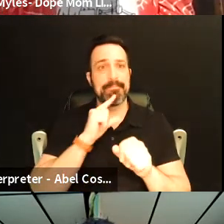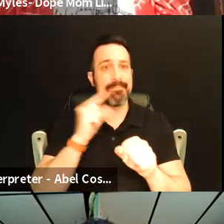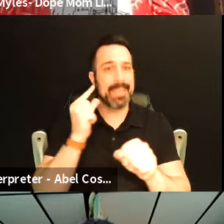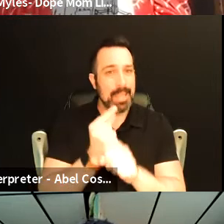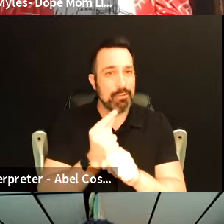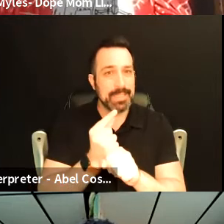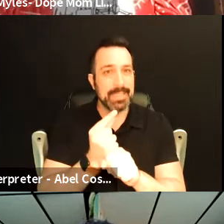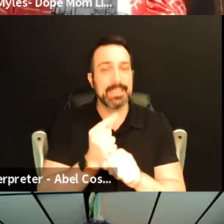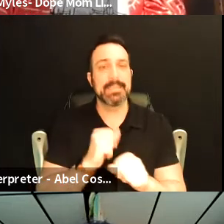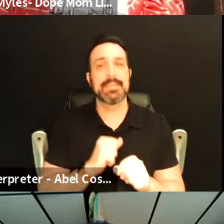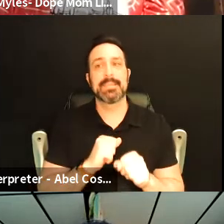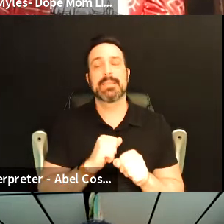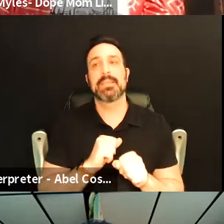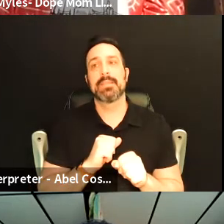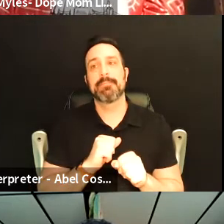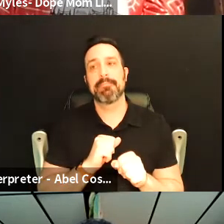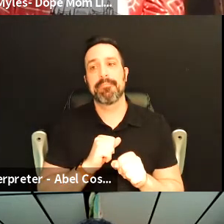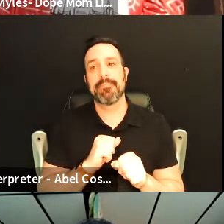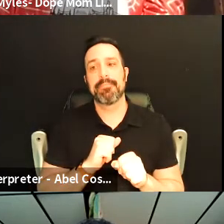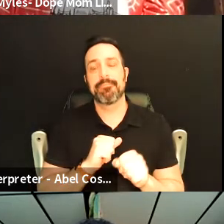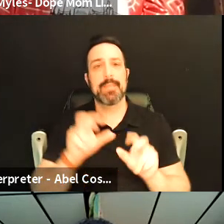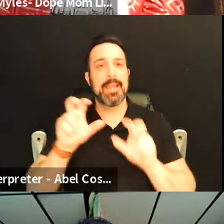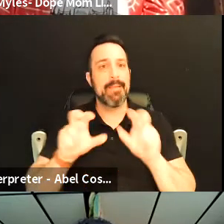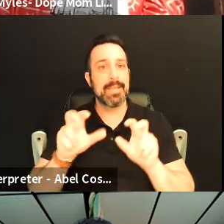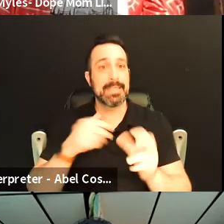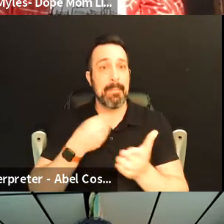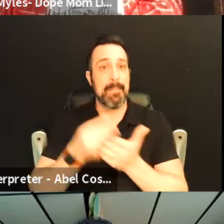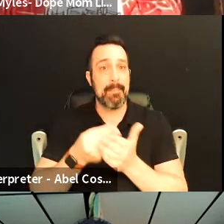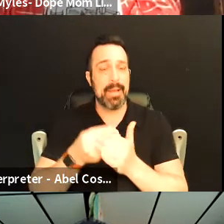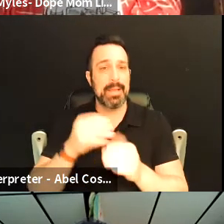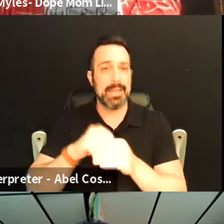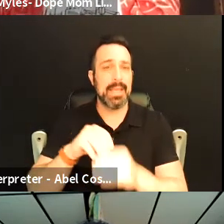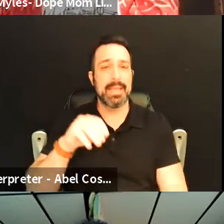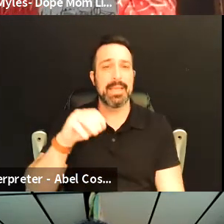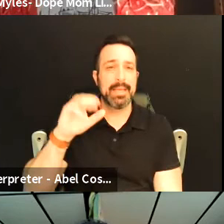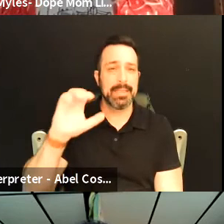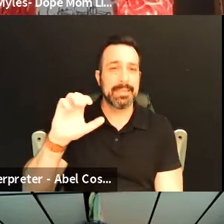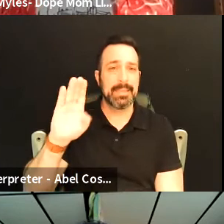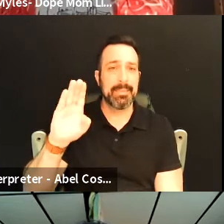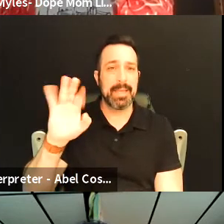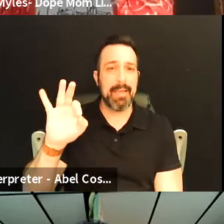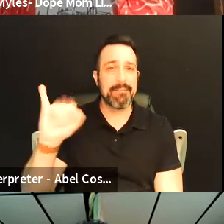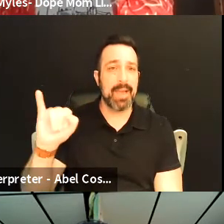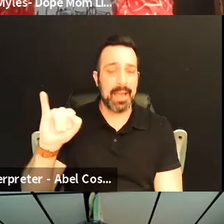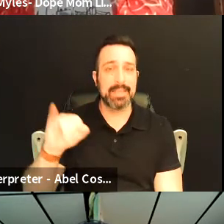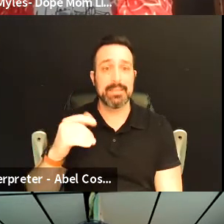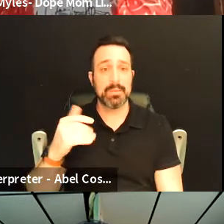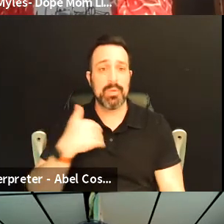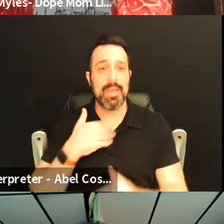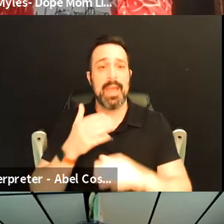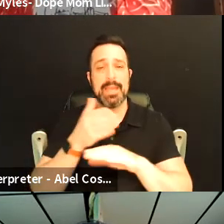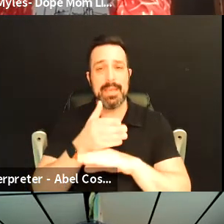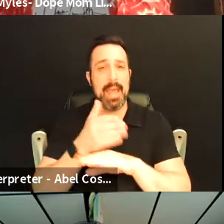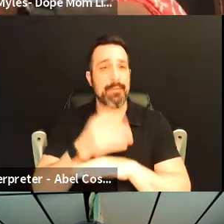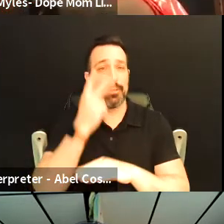and um you know investing my own money in CDFIs um we've had uh after seeing the